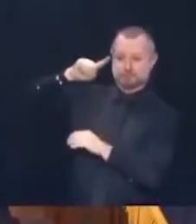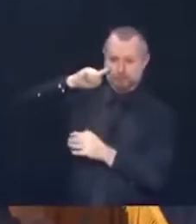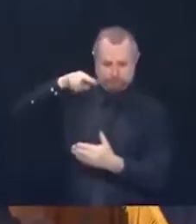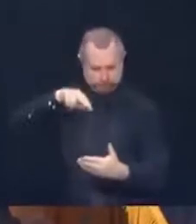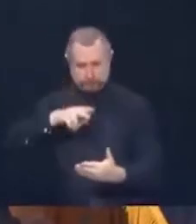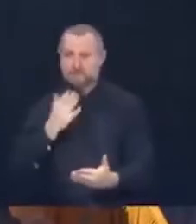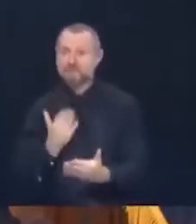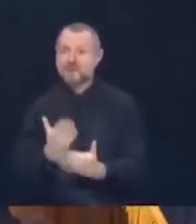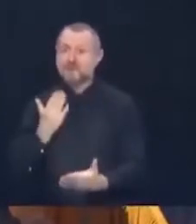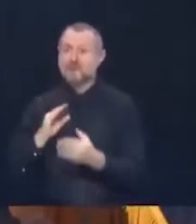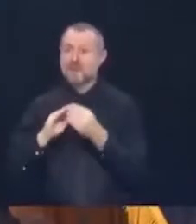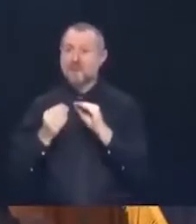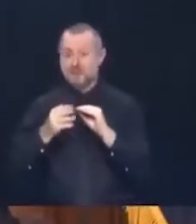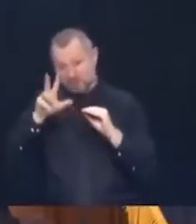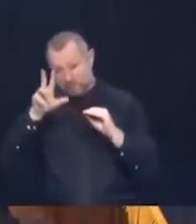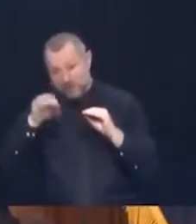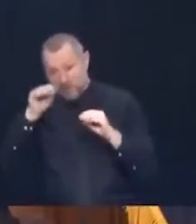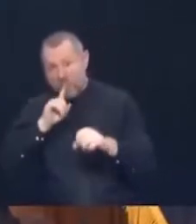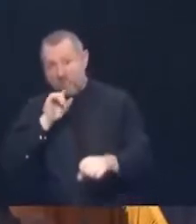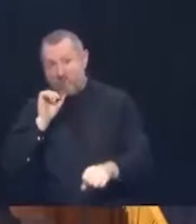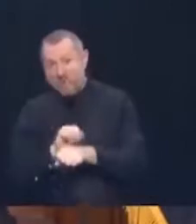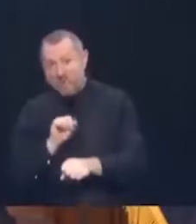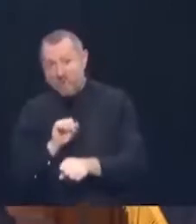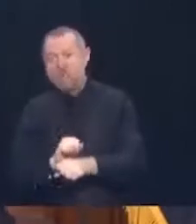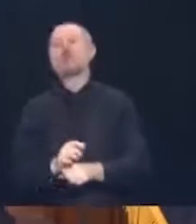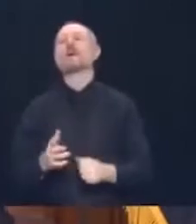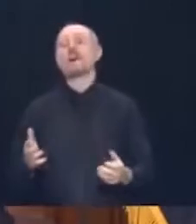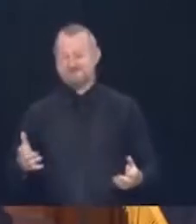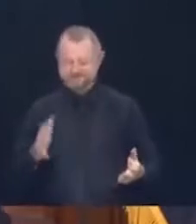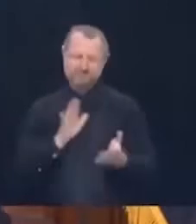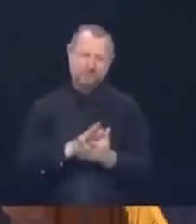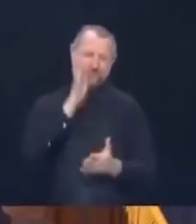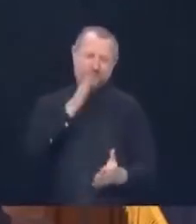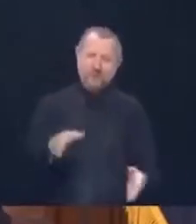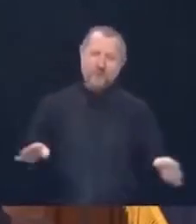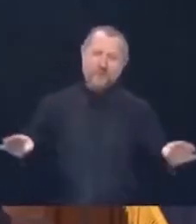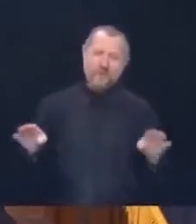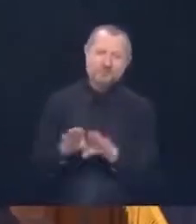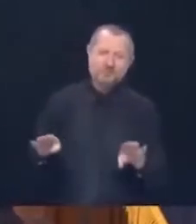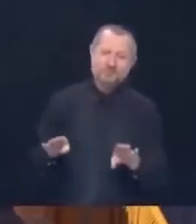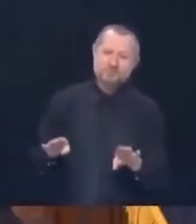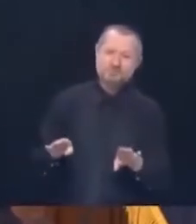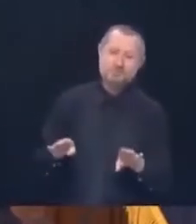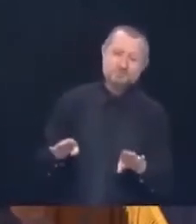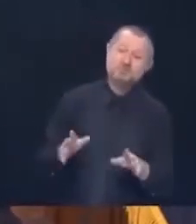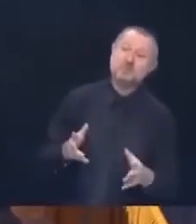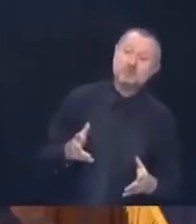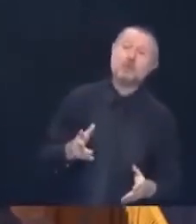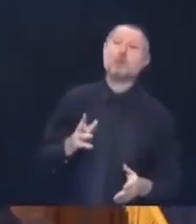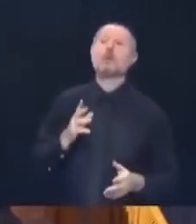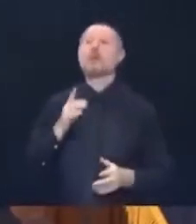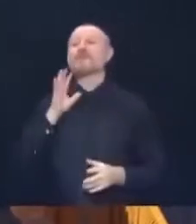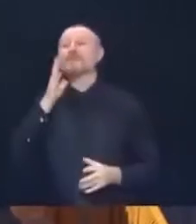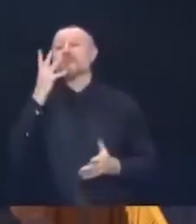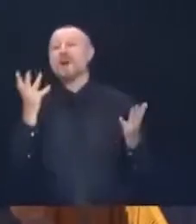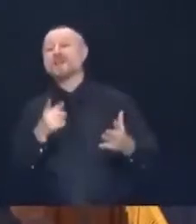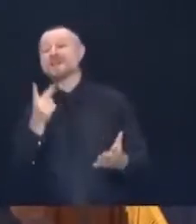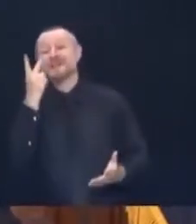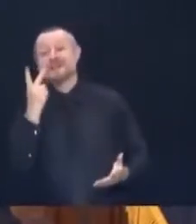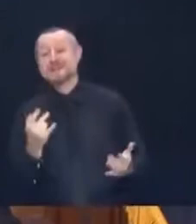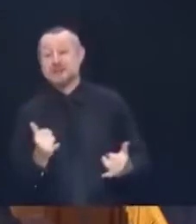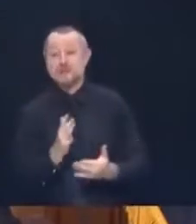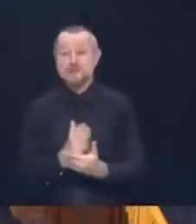the schools close. What's going on here is nothing that the law